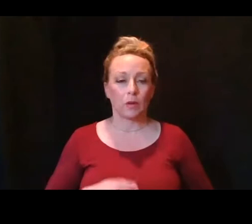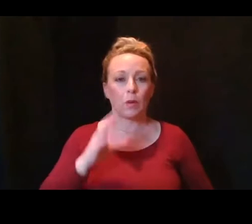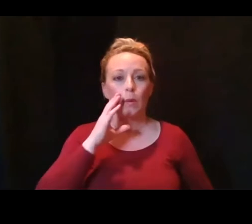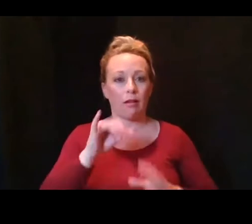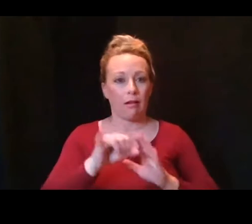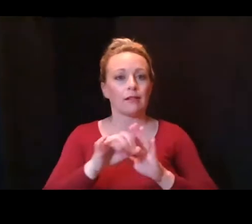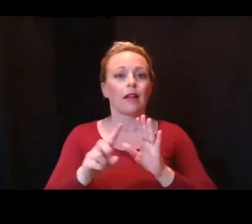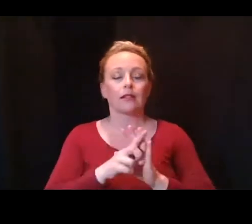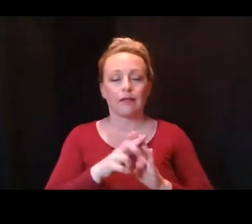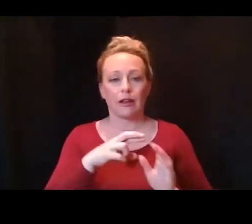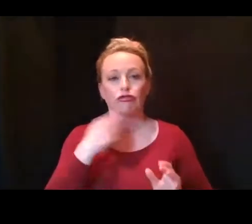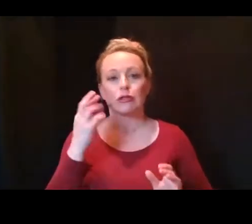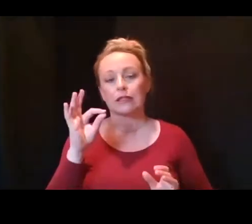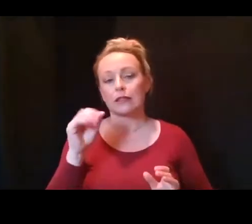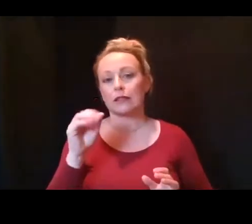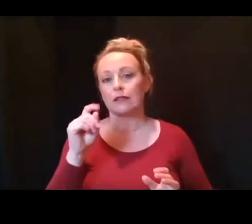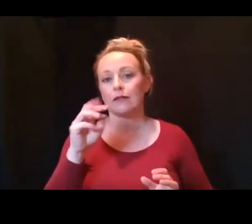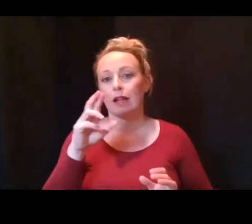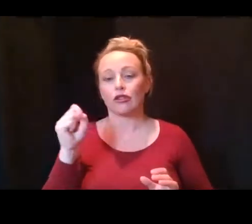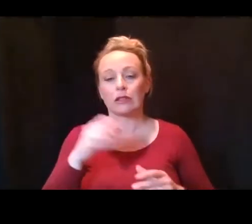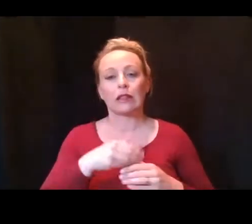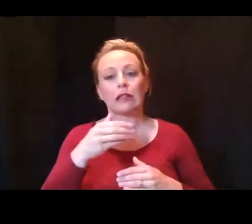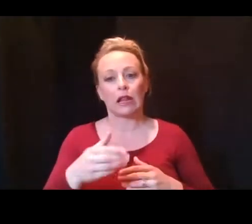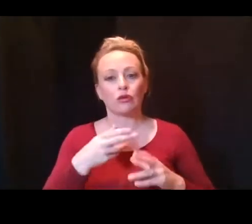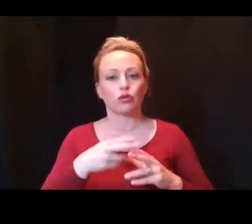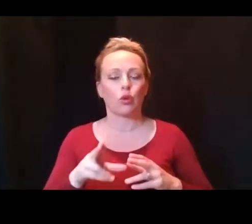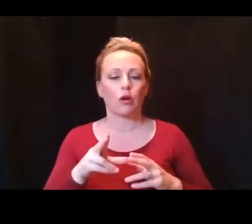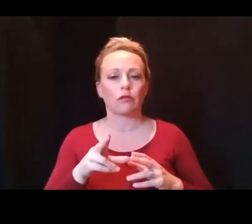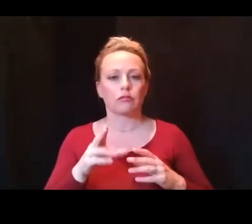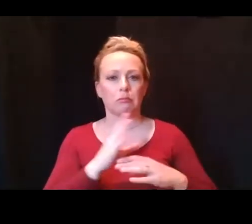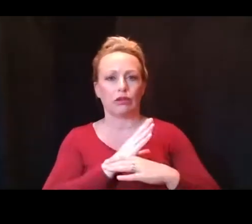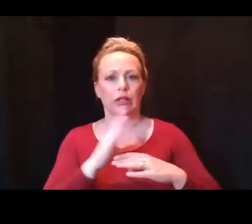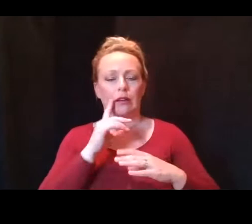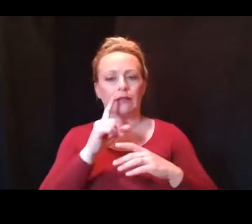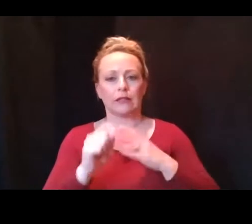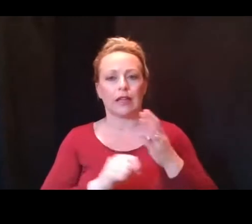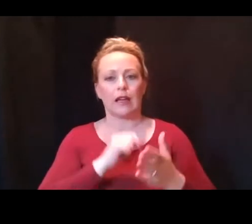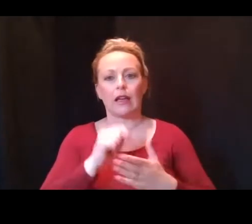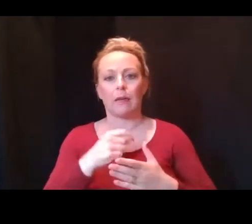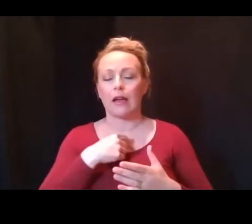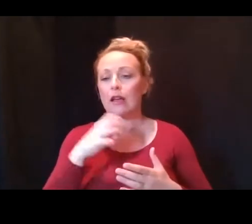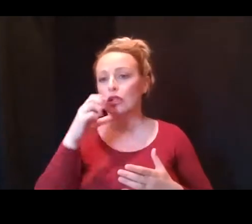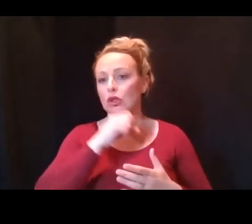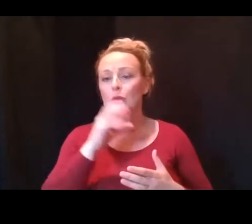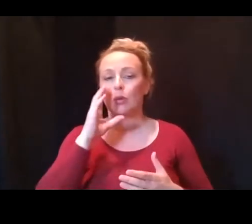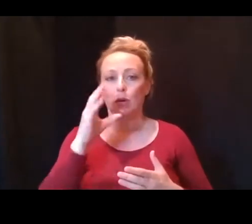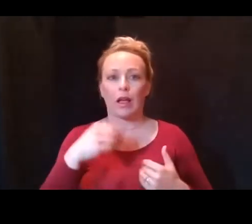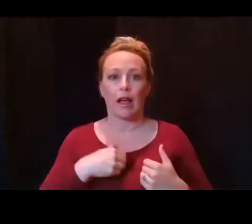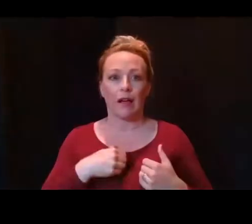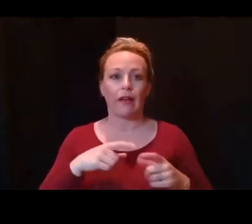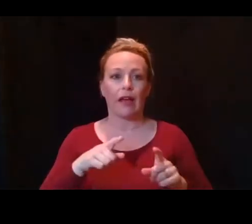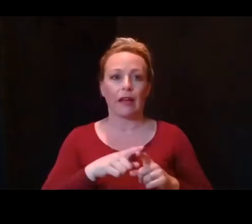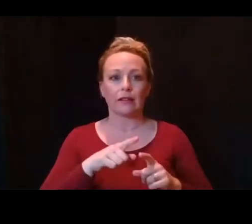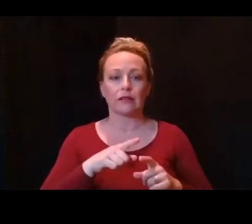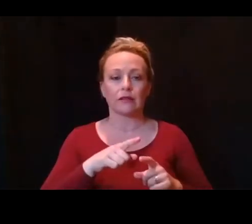factors over the next short period of time. I assume that we will do as the European Union